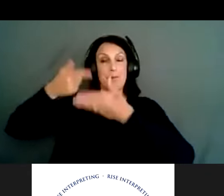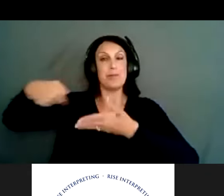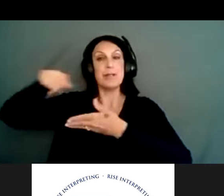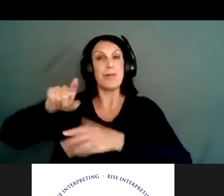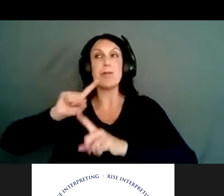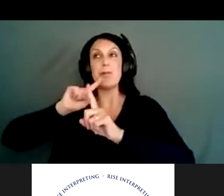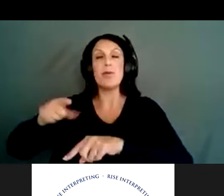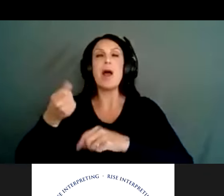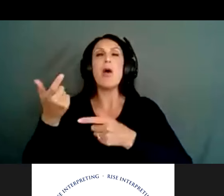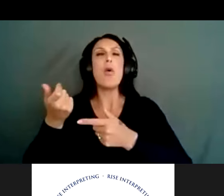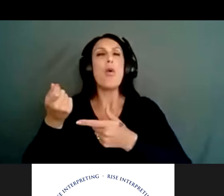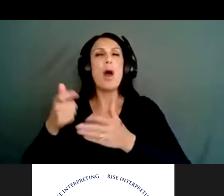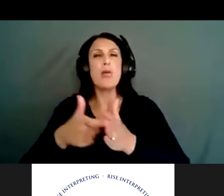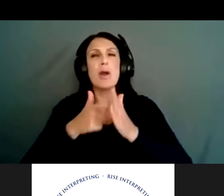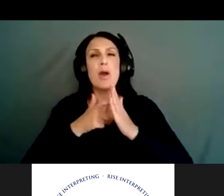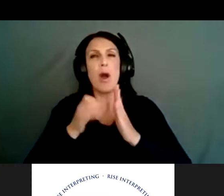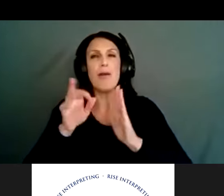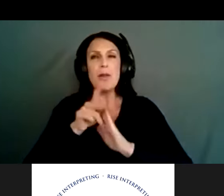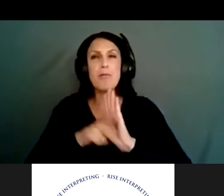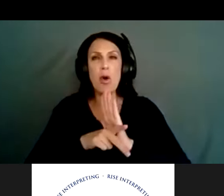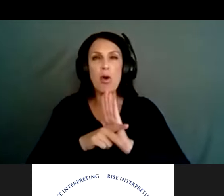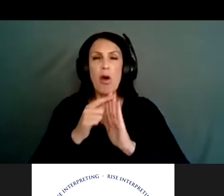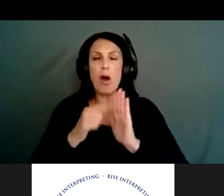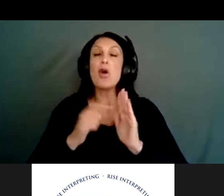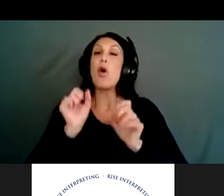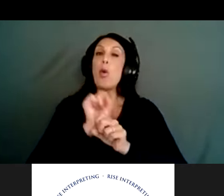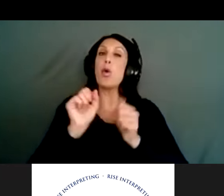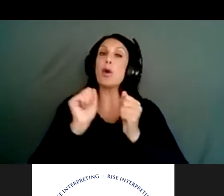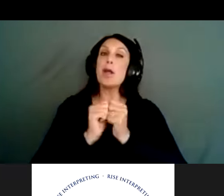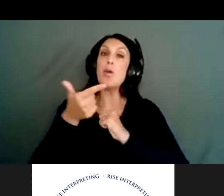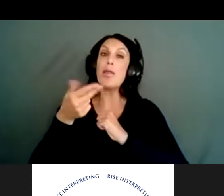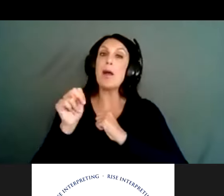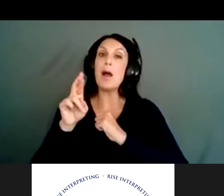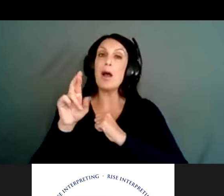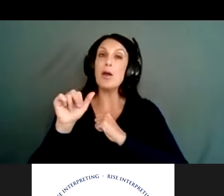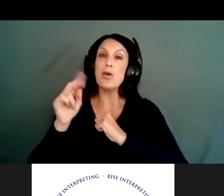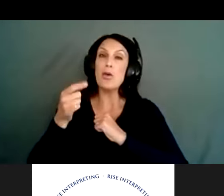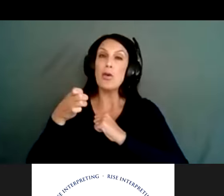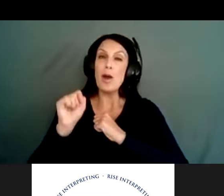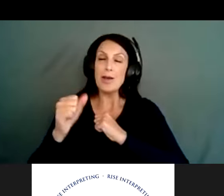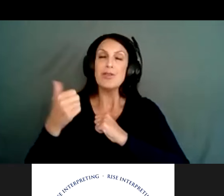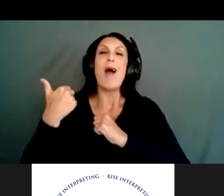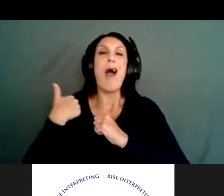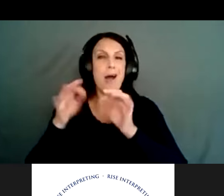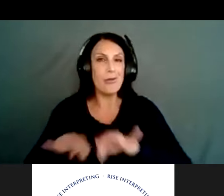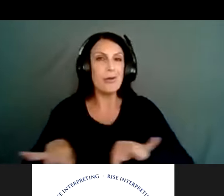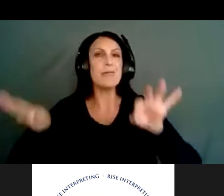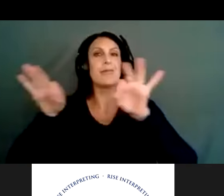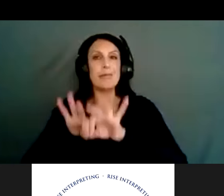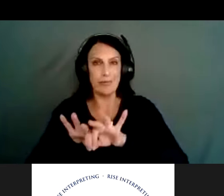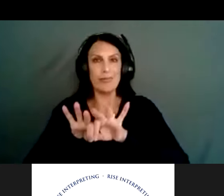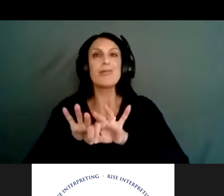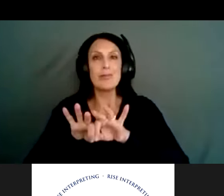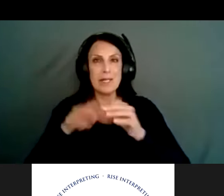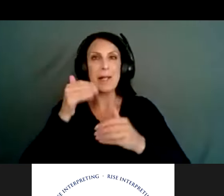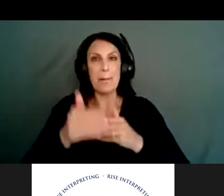protocols. And working with gun ranges, there are some significant key steps that have been shown to be effective in